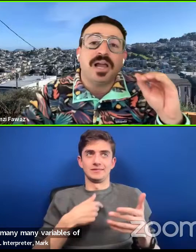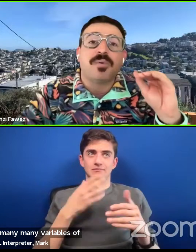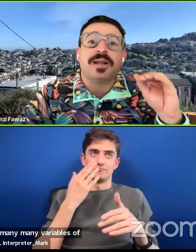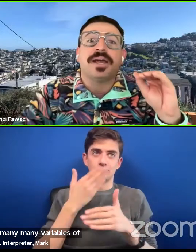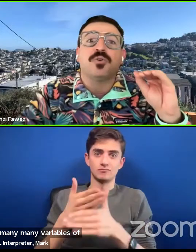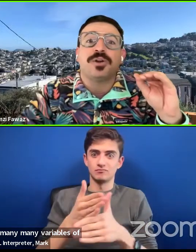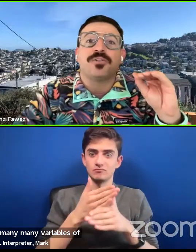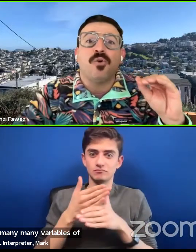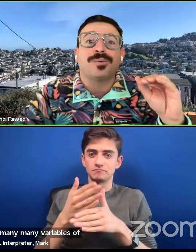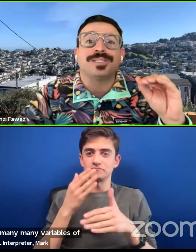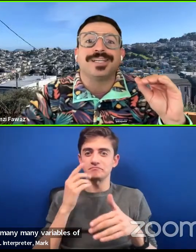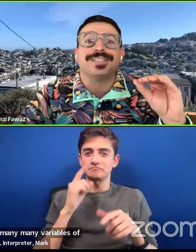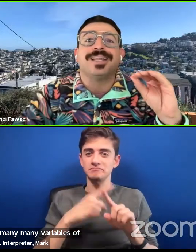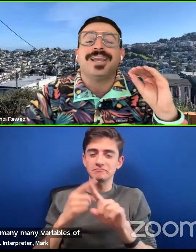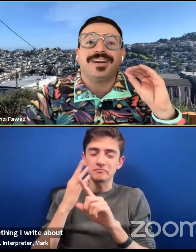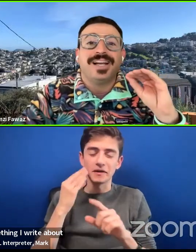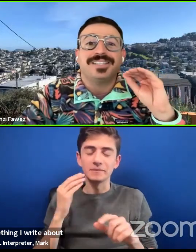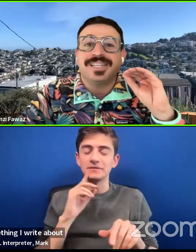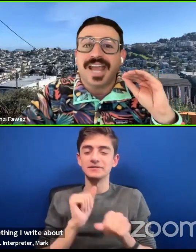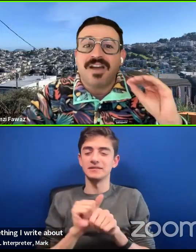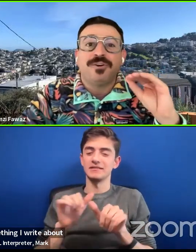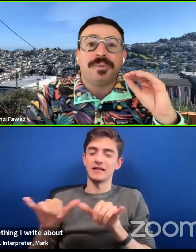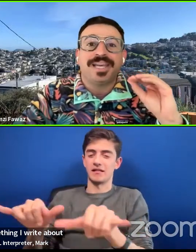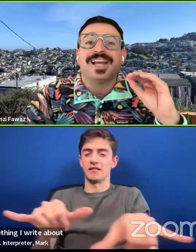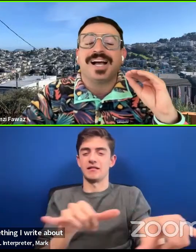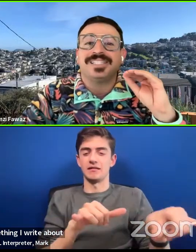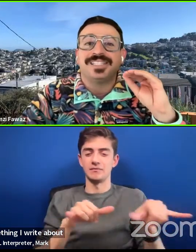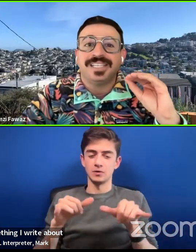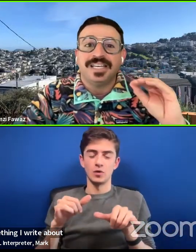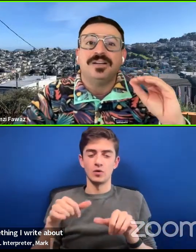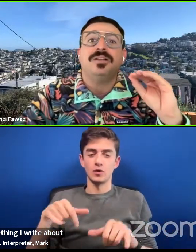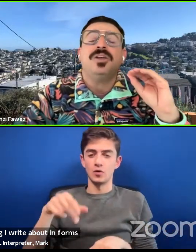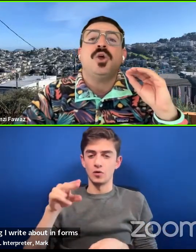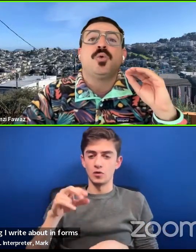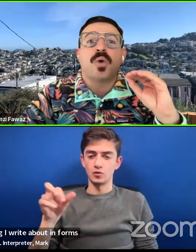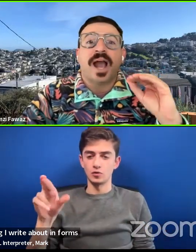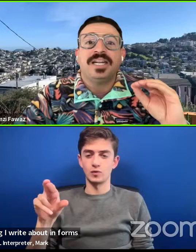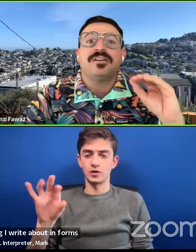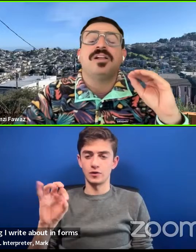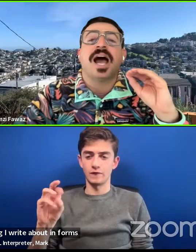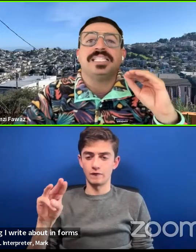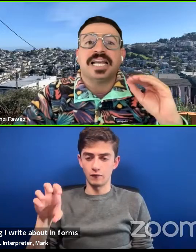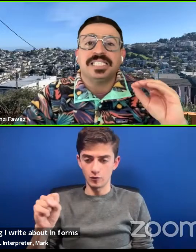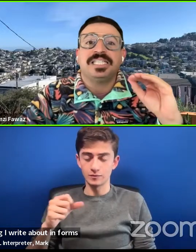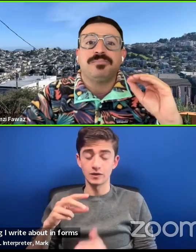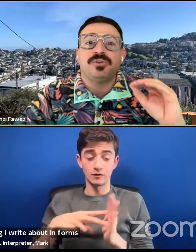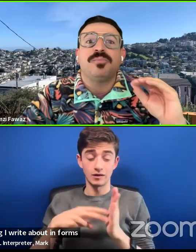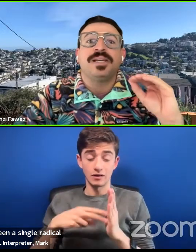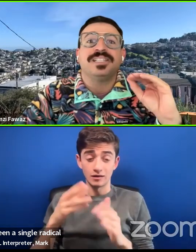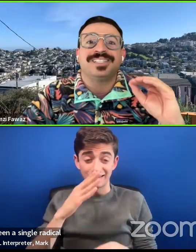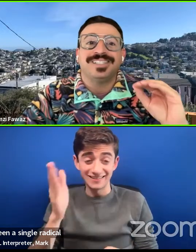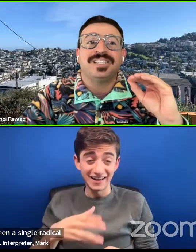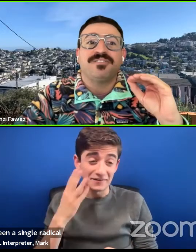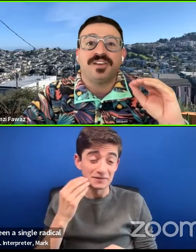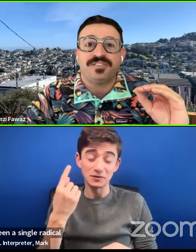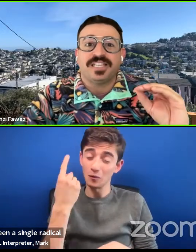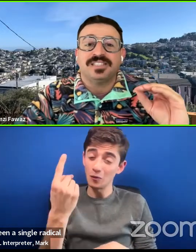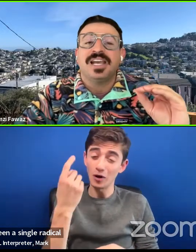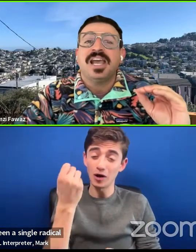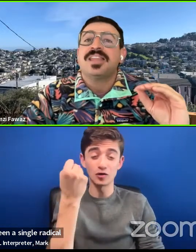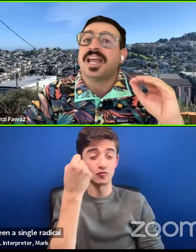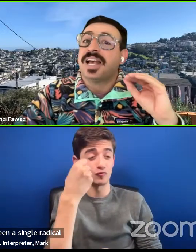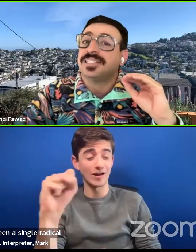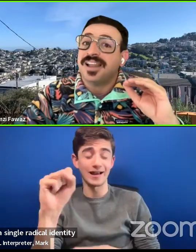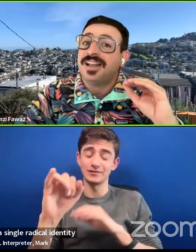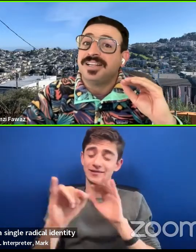like something I read about in Queer Forms is that there has never been a single radical identity movement since the